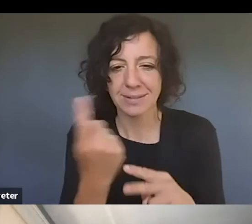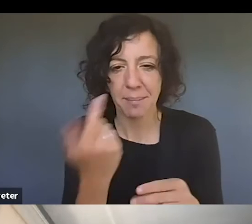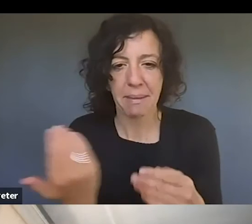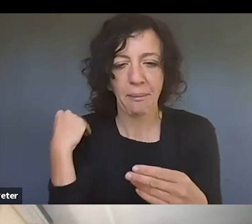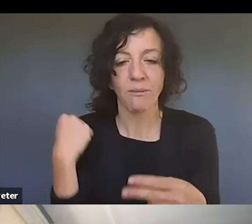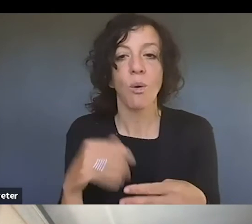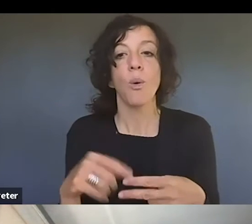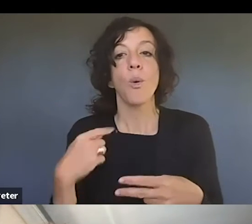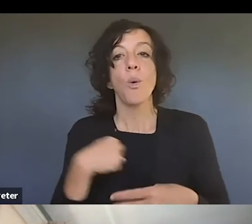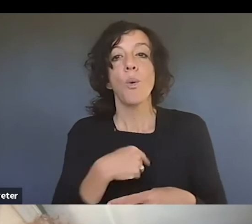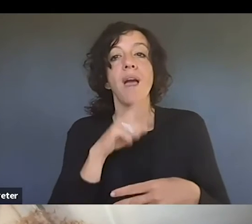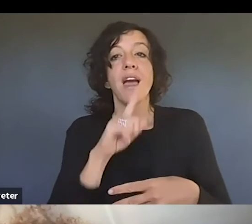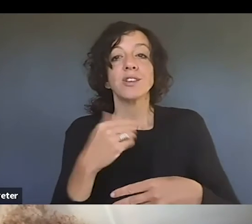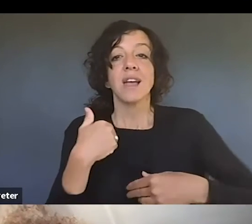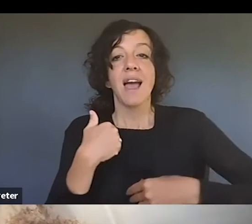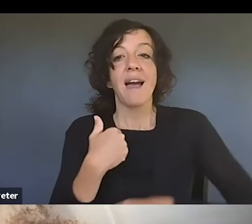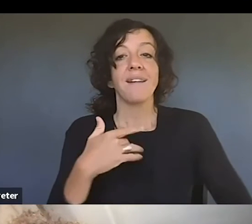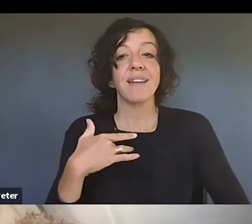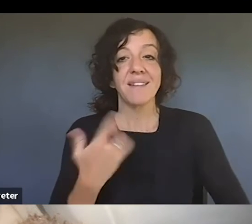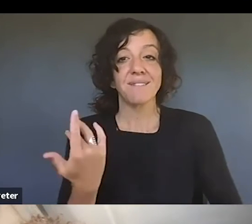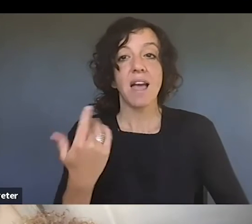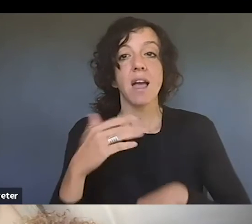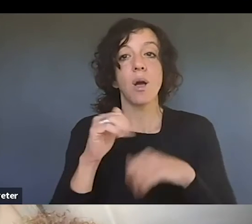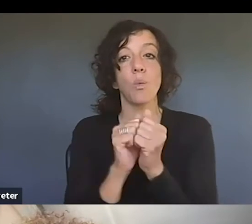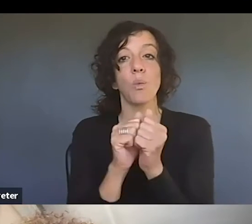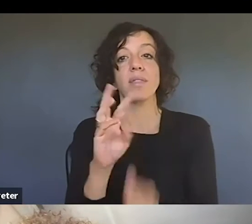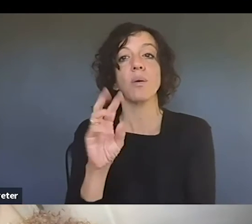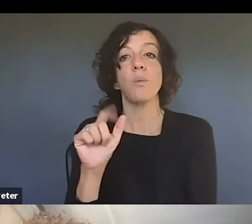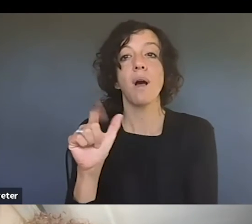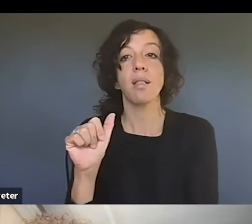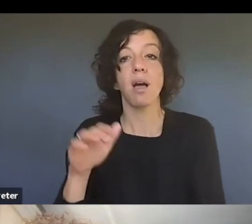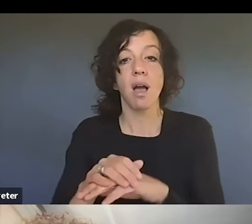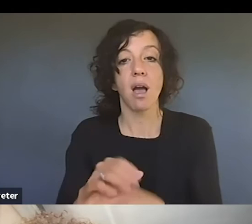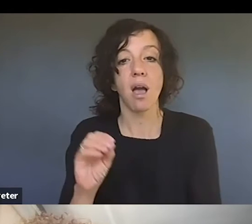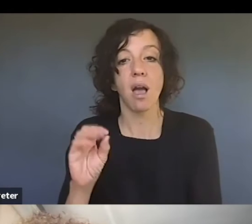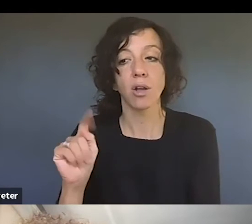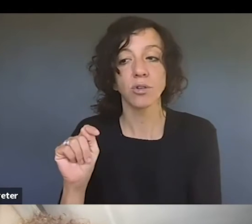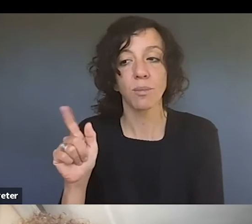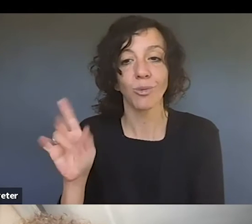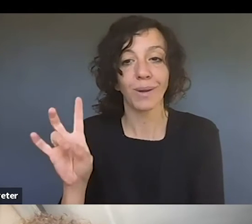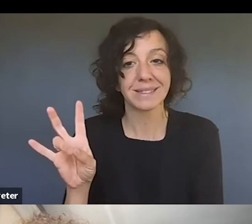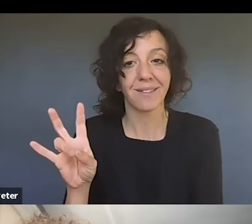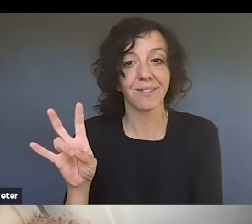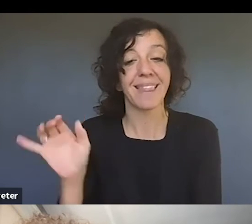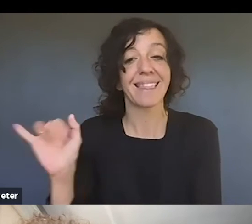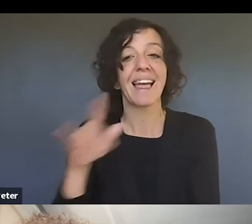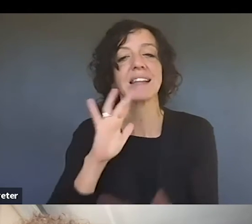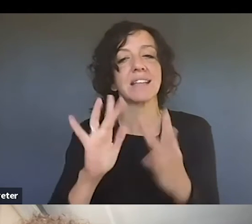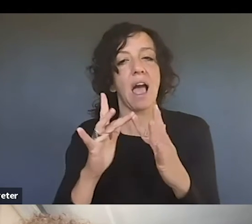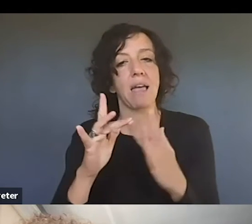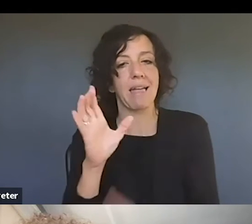we are actually doing an event with walla on October 27th, which will be an online clinic that my clinic will be